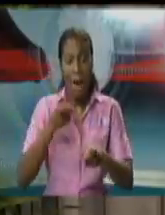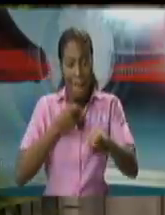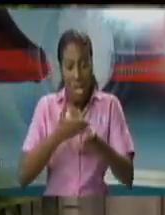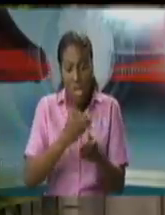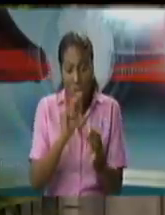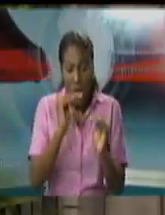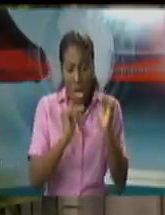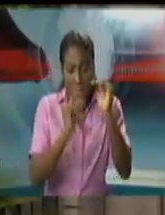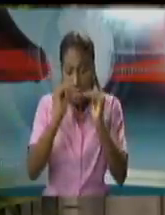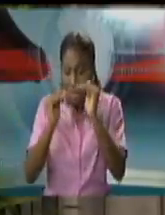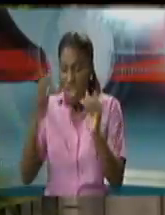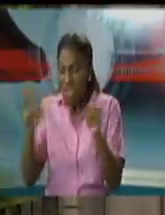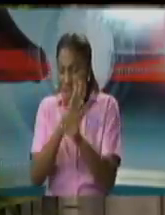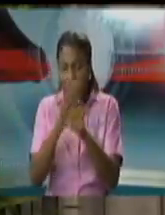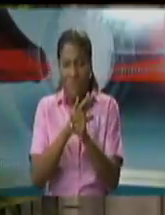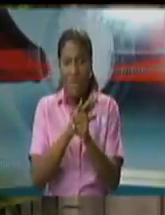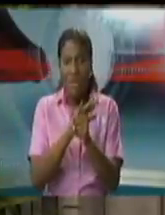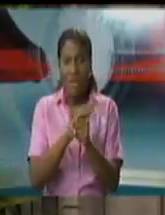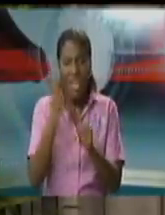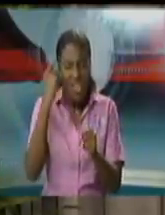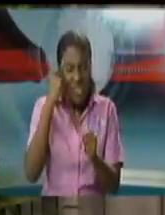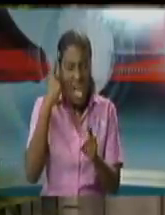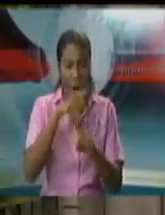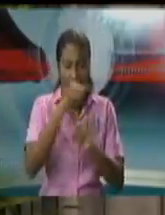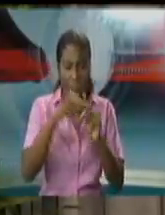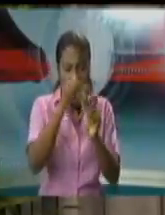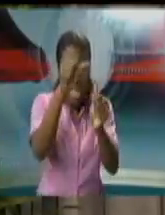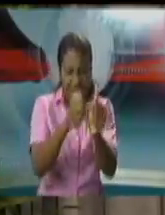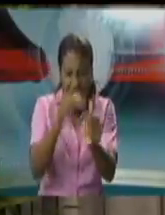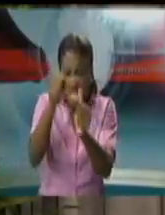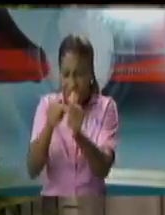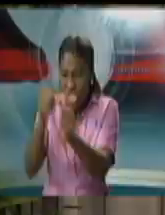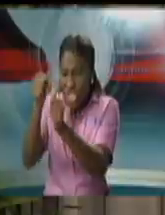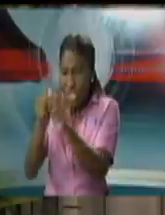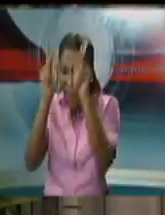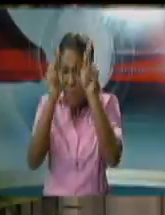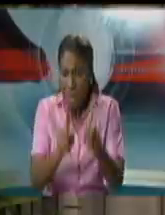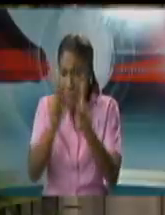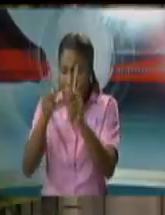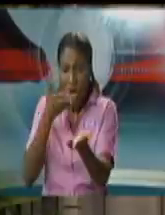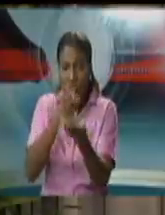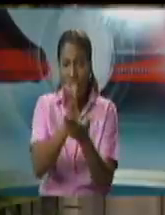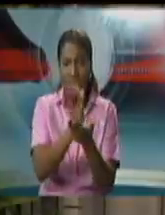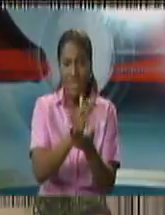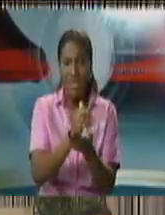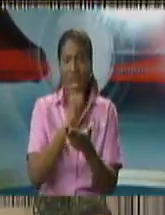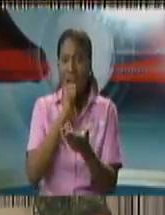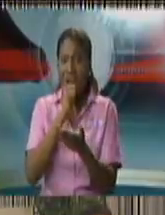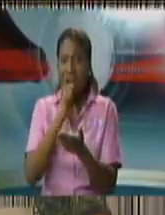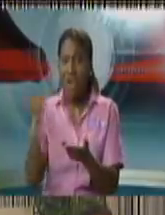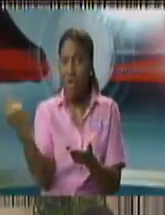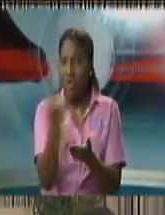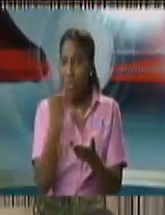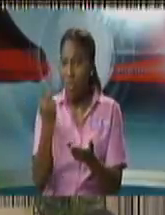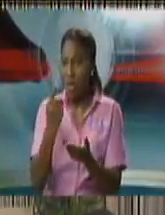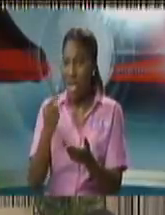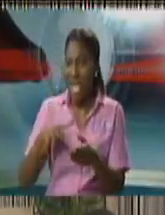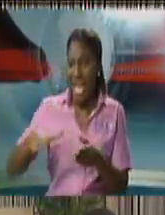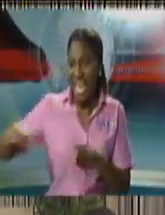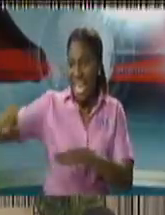in considering individual rights versus the public right and national good okay so